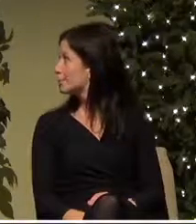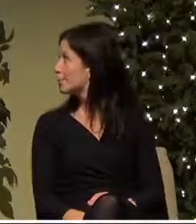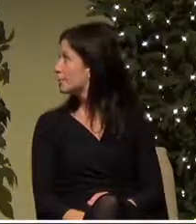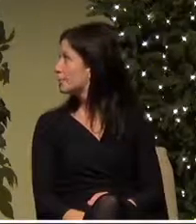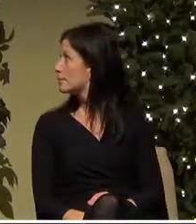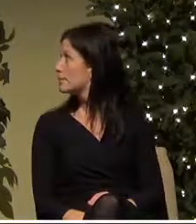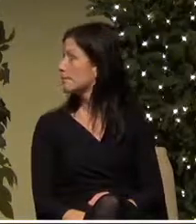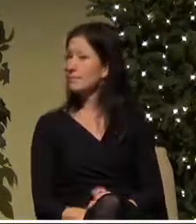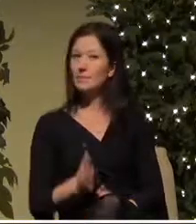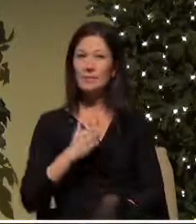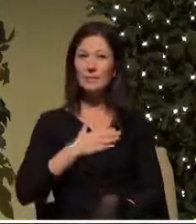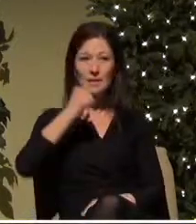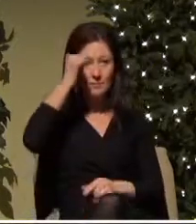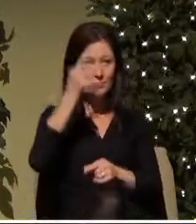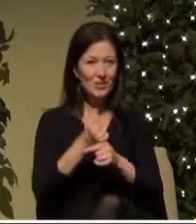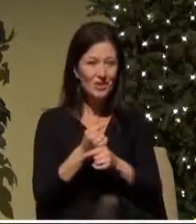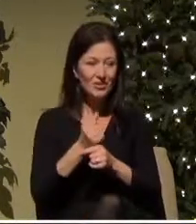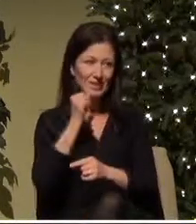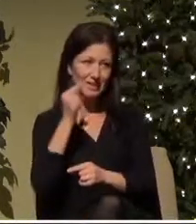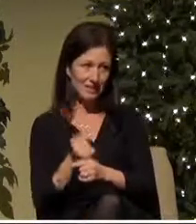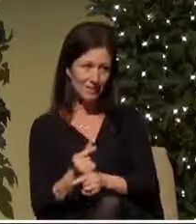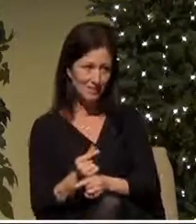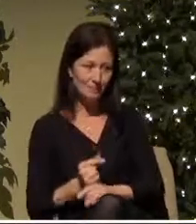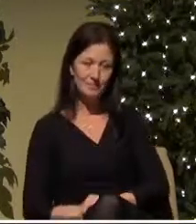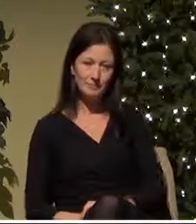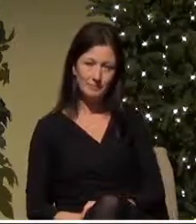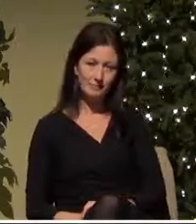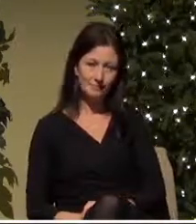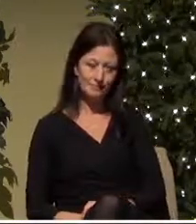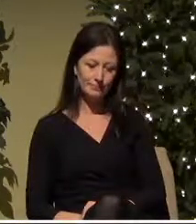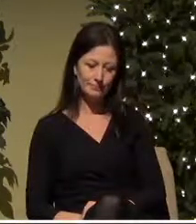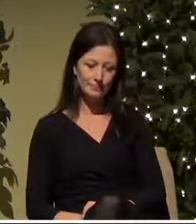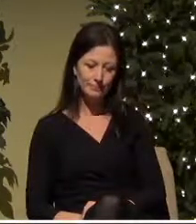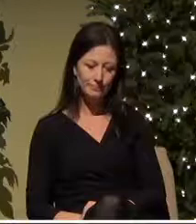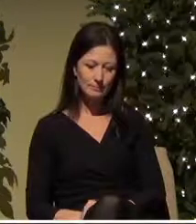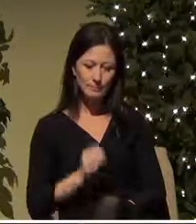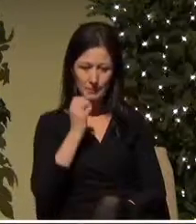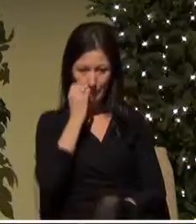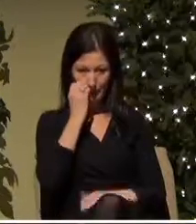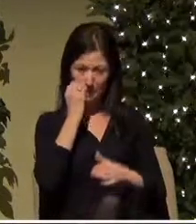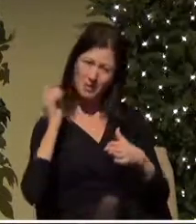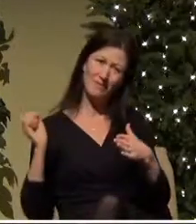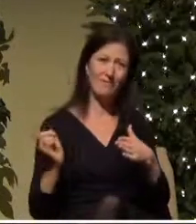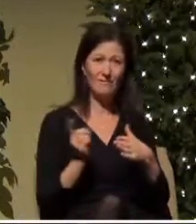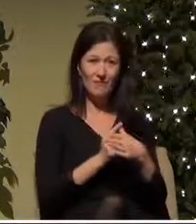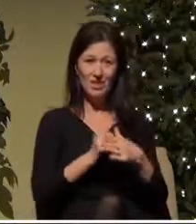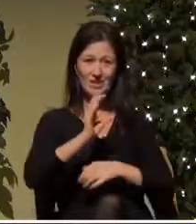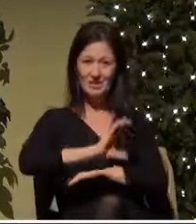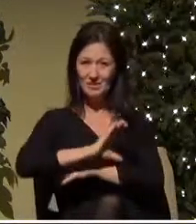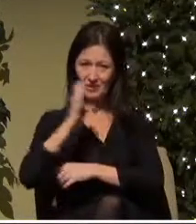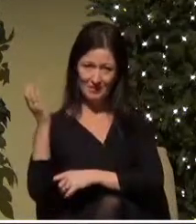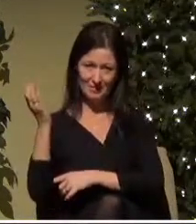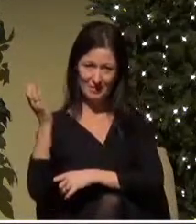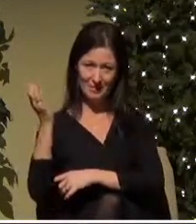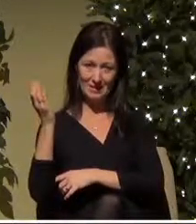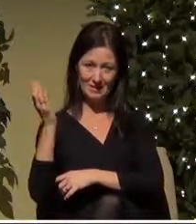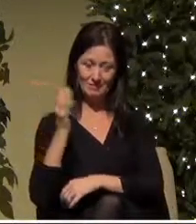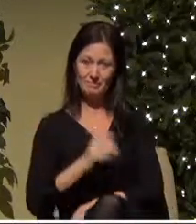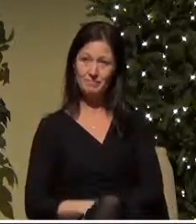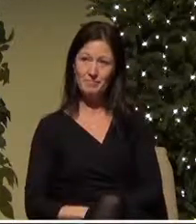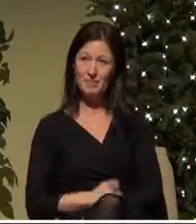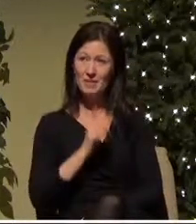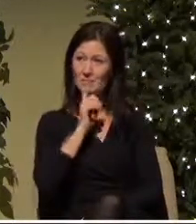my brothers and sisters the very first Christmas is a terribly